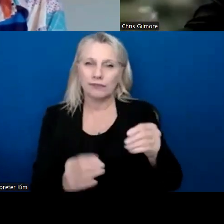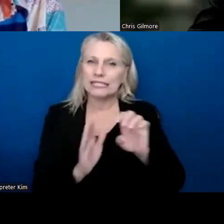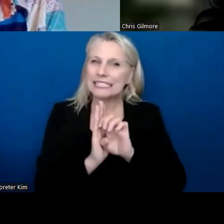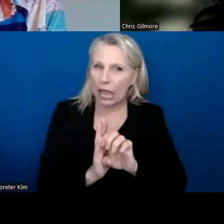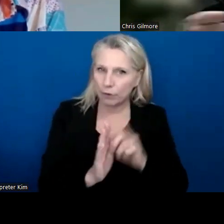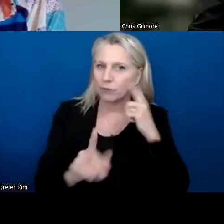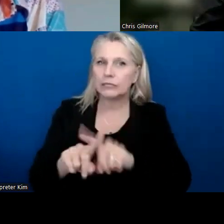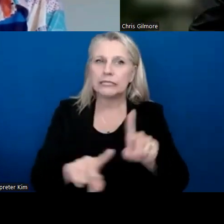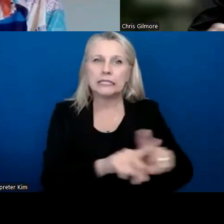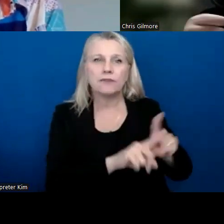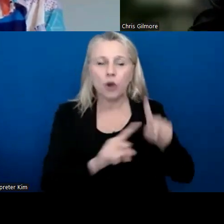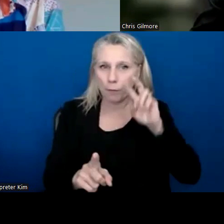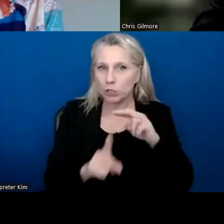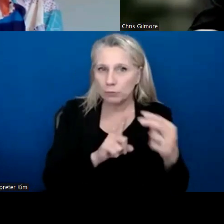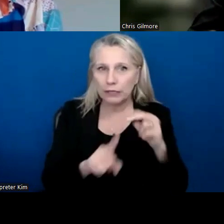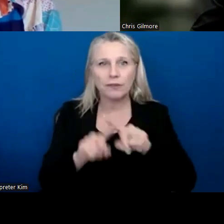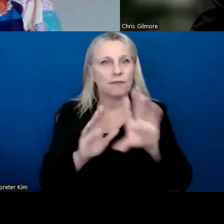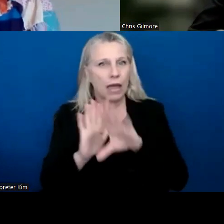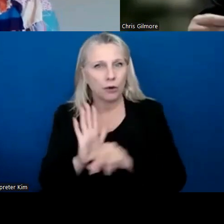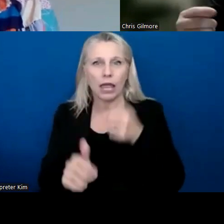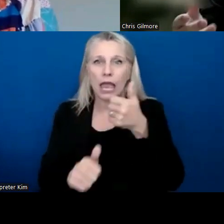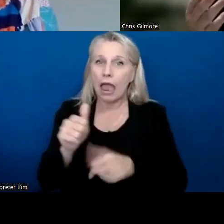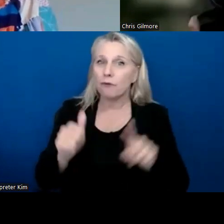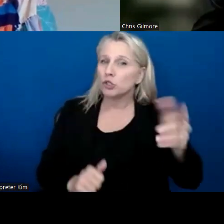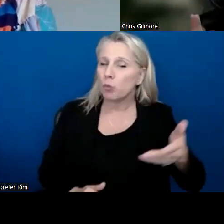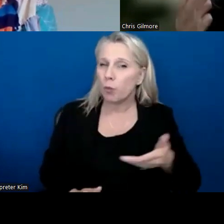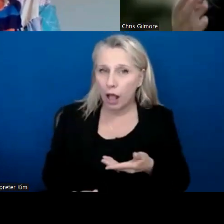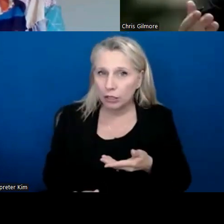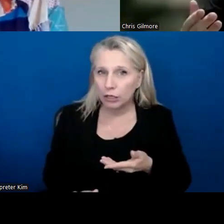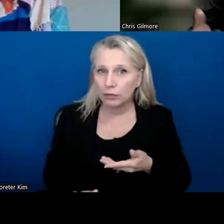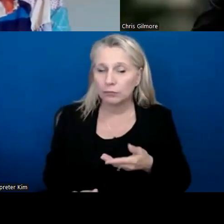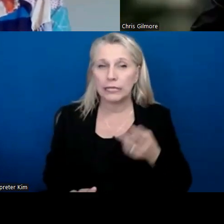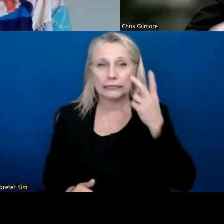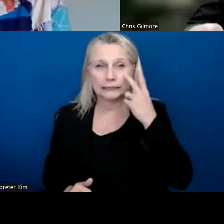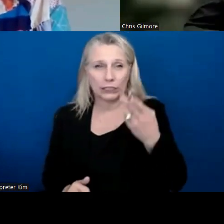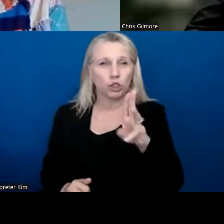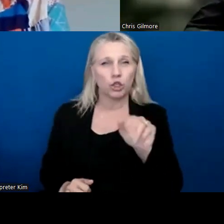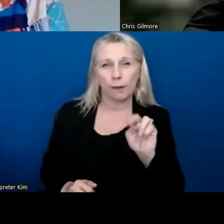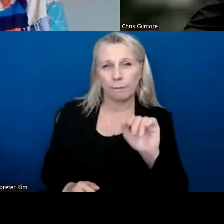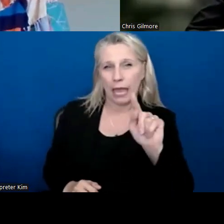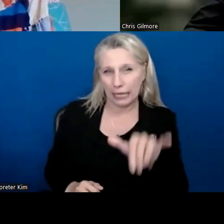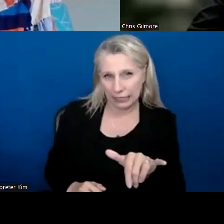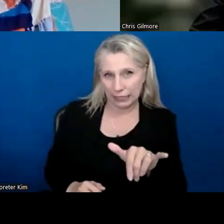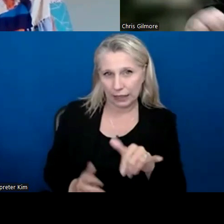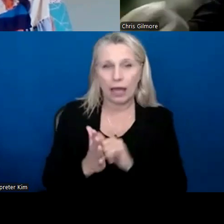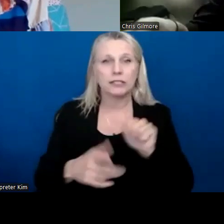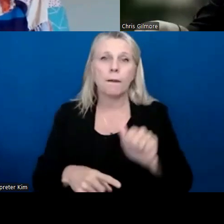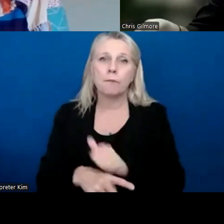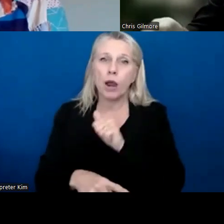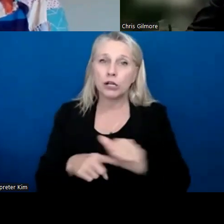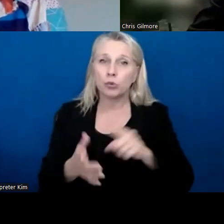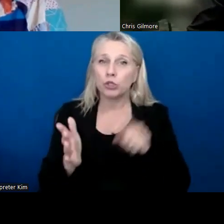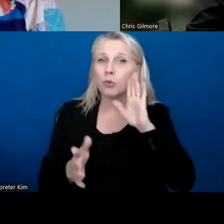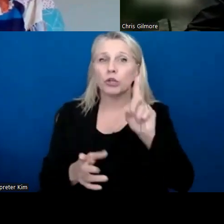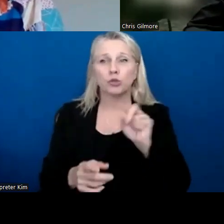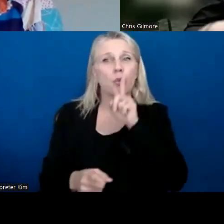different perspectives, different backgrounds. Everybody is welcome seeing your humanity. This is a, this is a practice for what you're going to go do